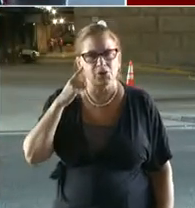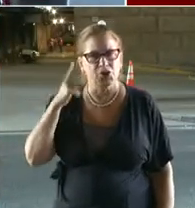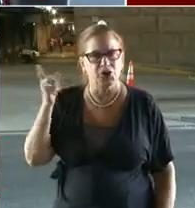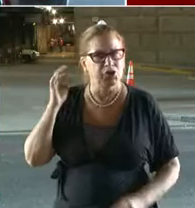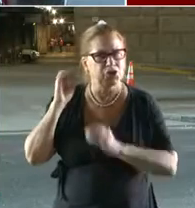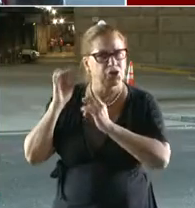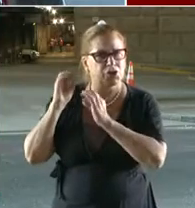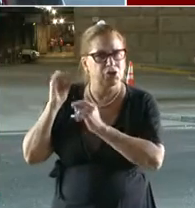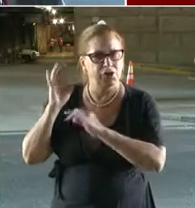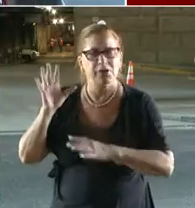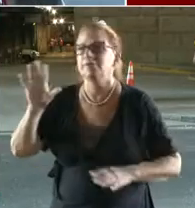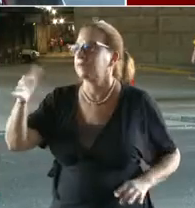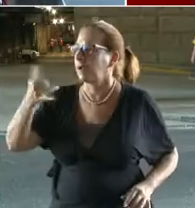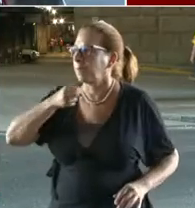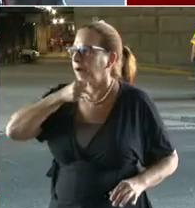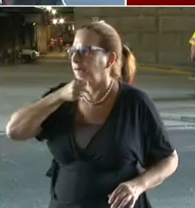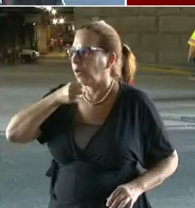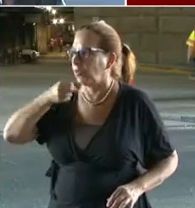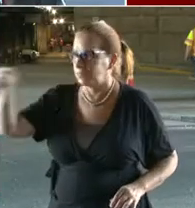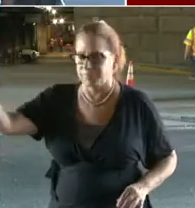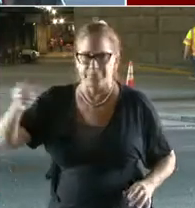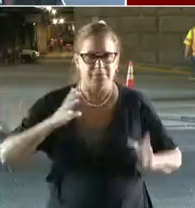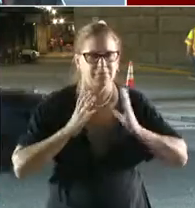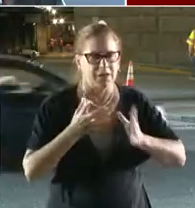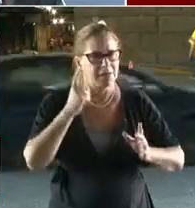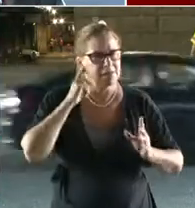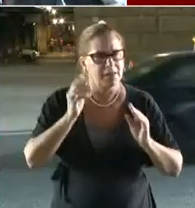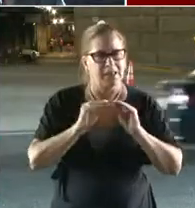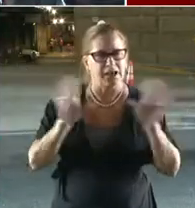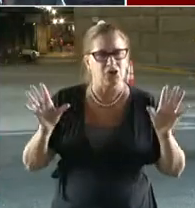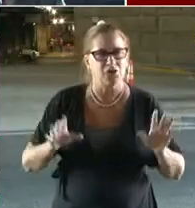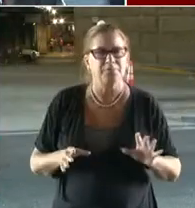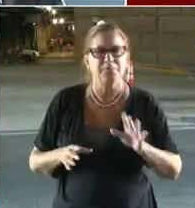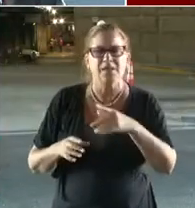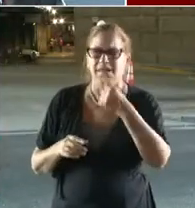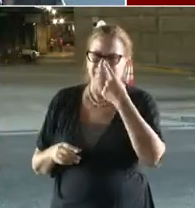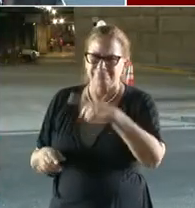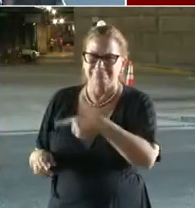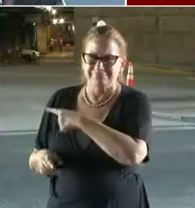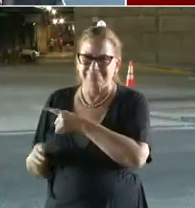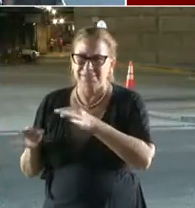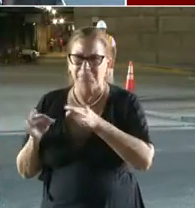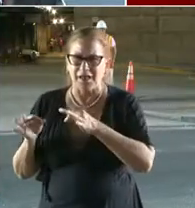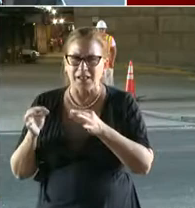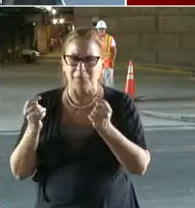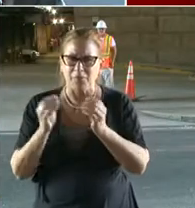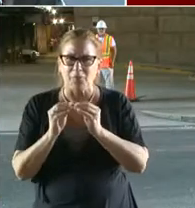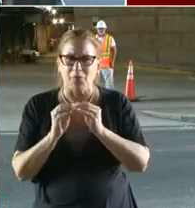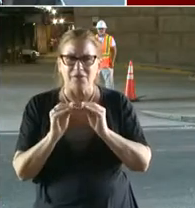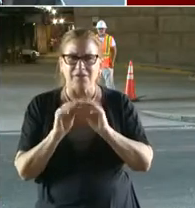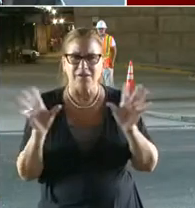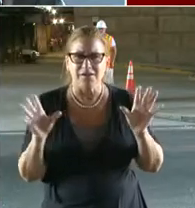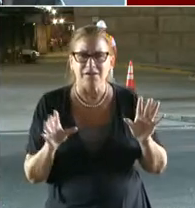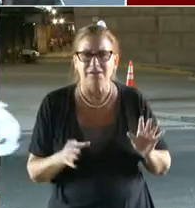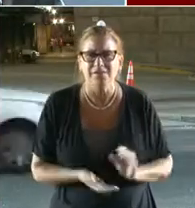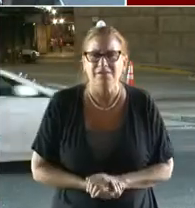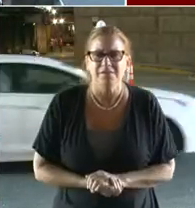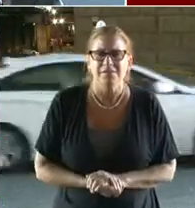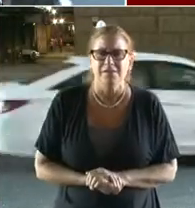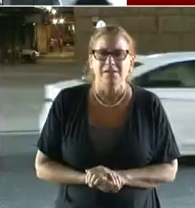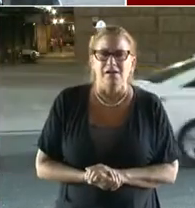What is it? Thank you. Sorry about. Could you just describe a little bit more about what is it that makes a bridge that is rated poor